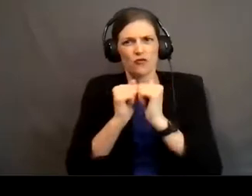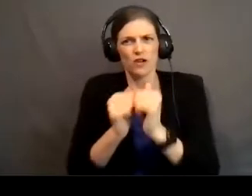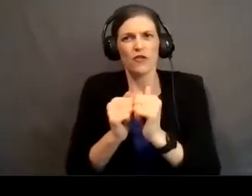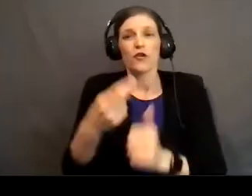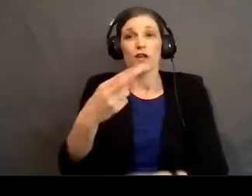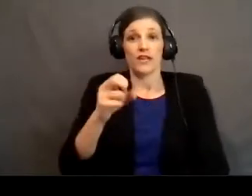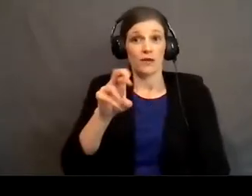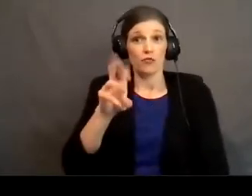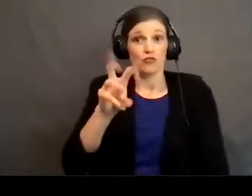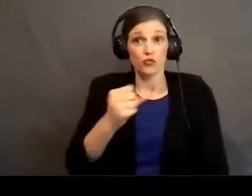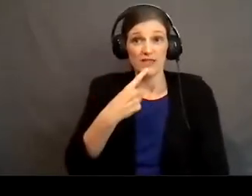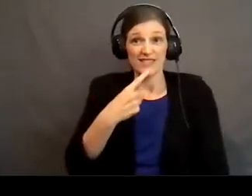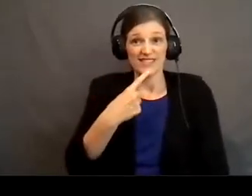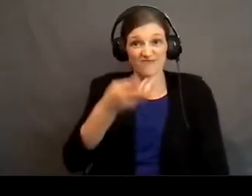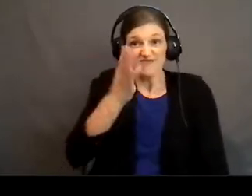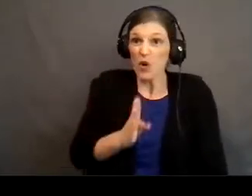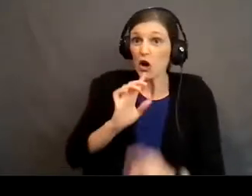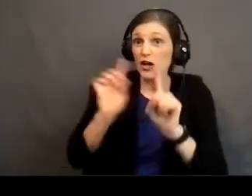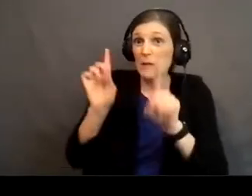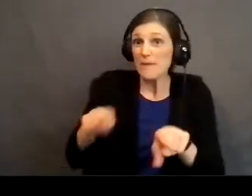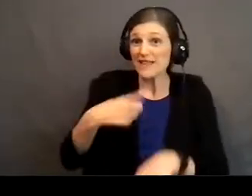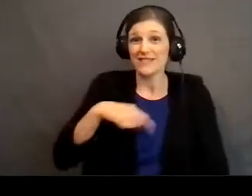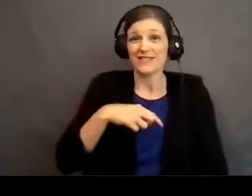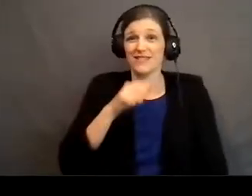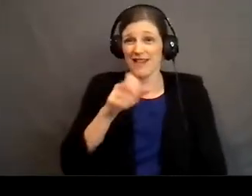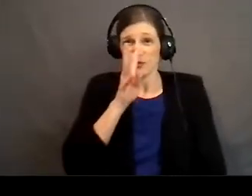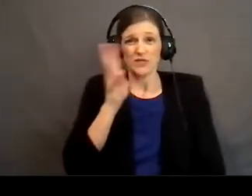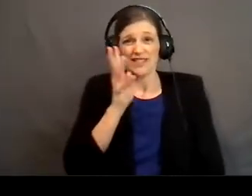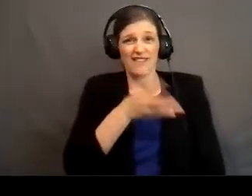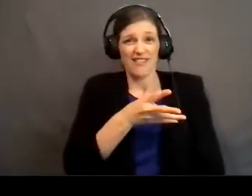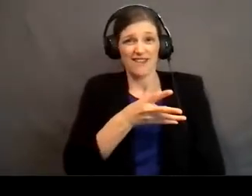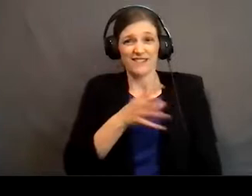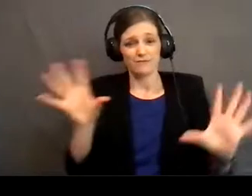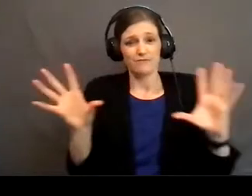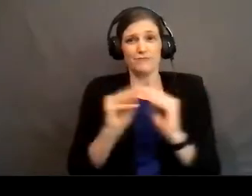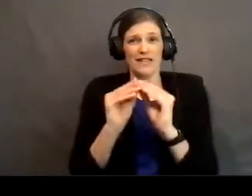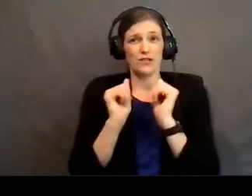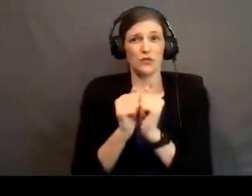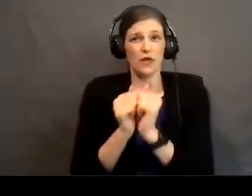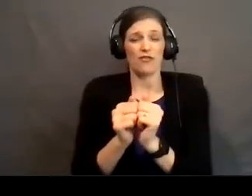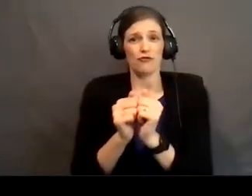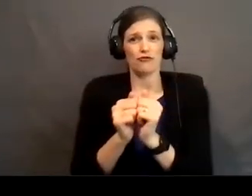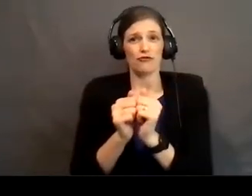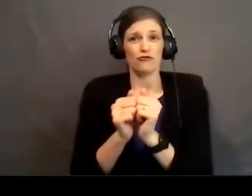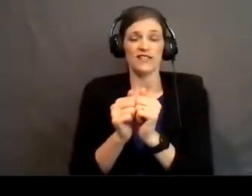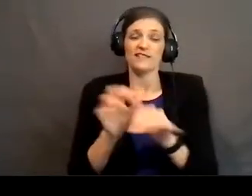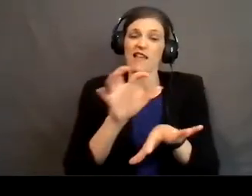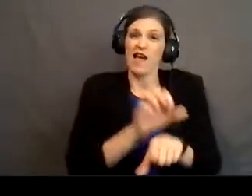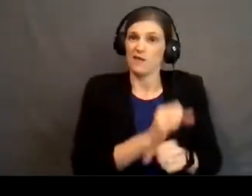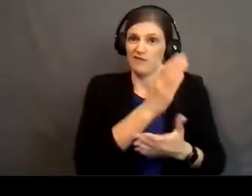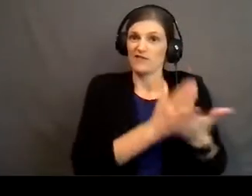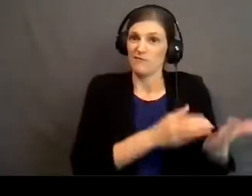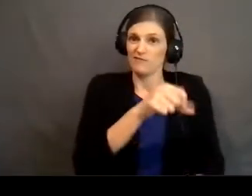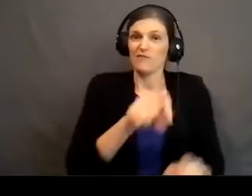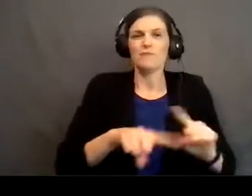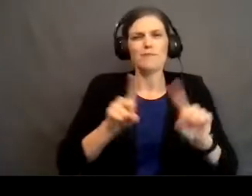God commands us in Hebrews, in fact, not to neglect meeting together, as is the habit of some, but encouraging